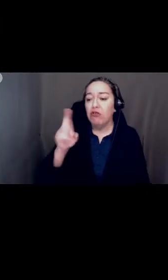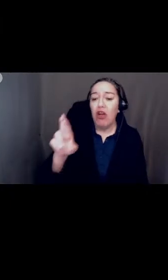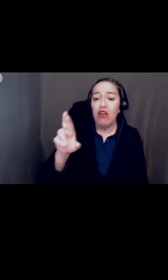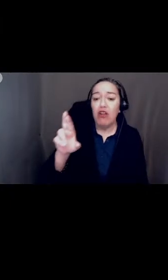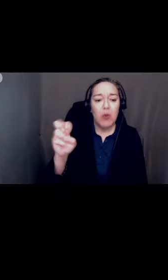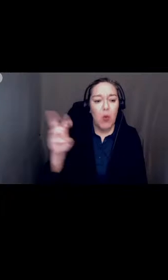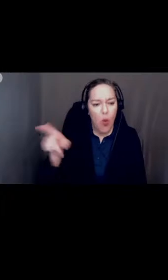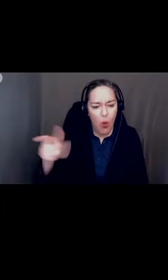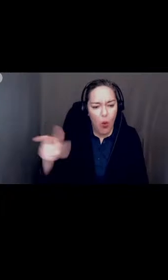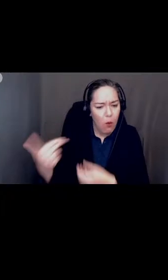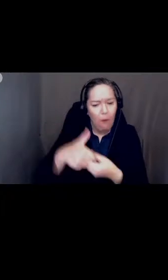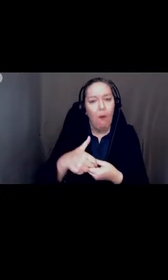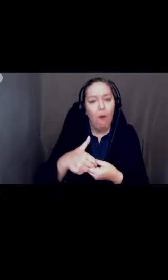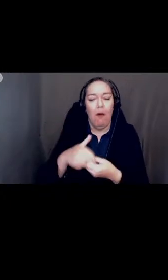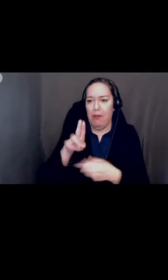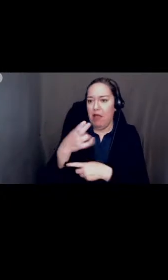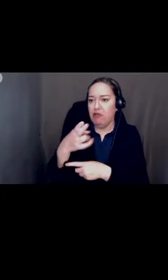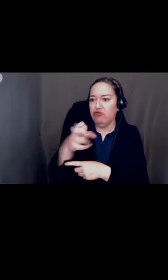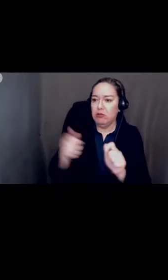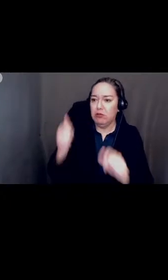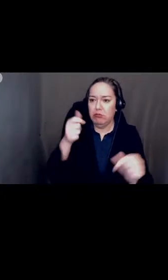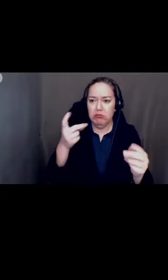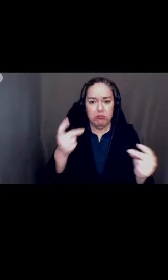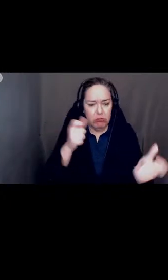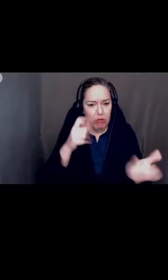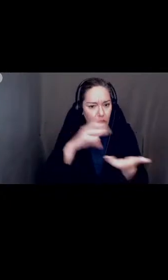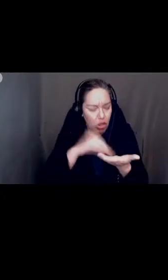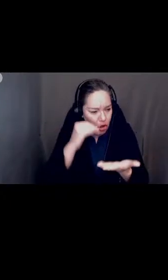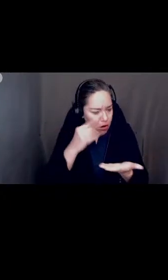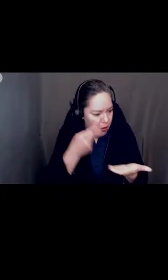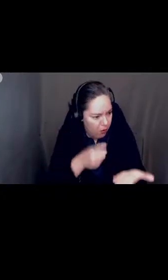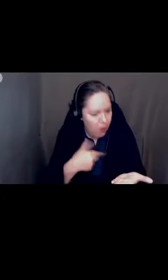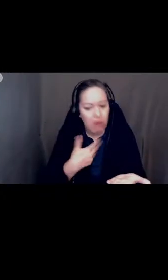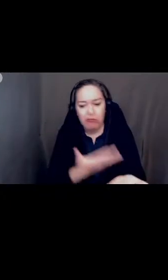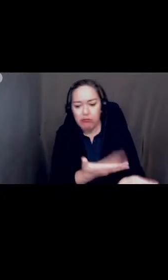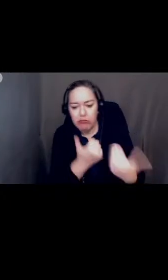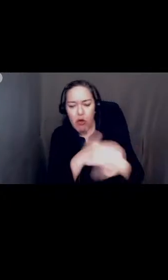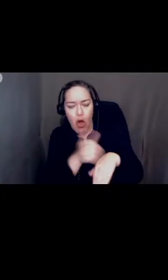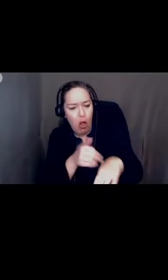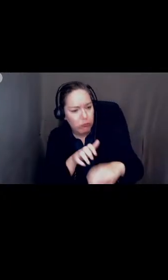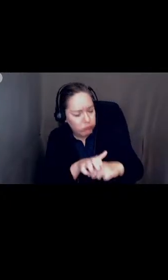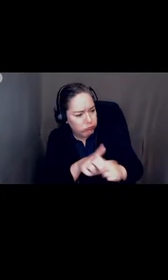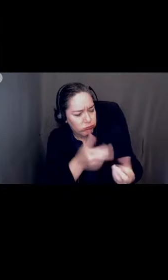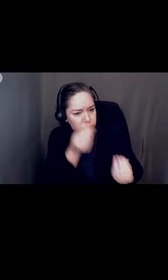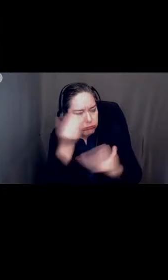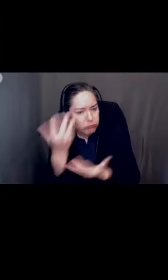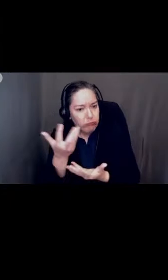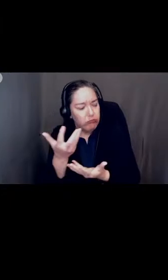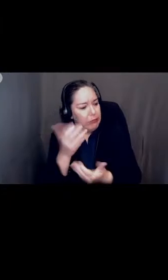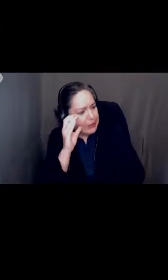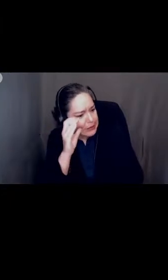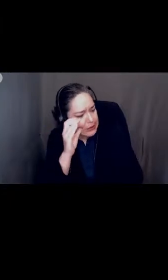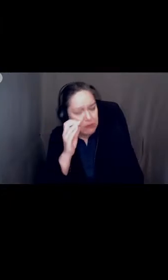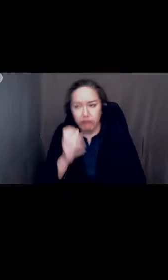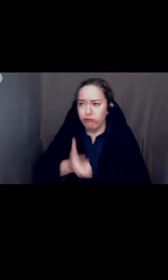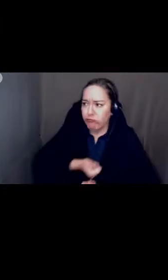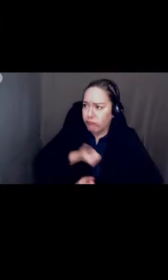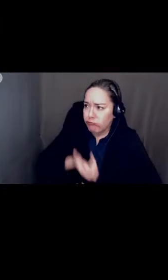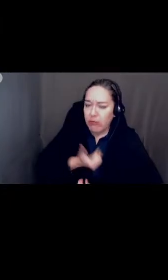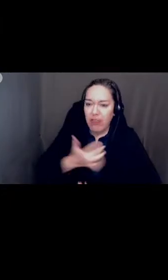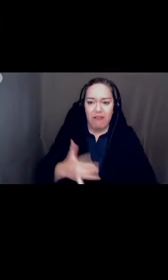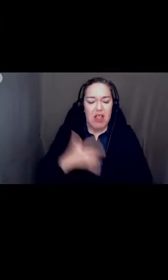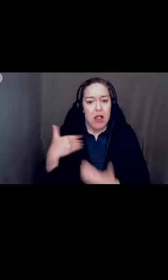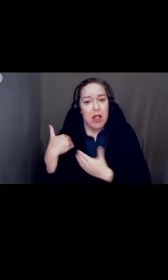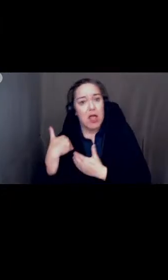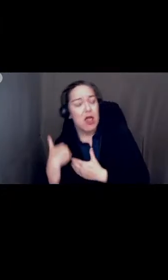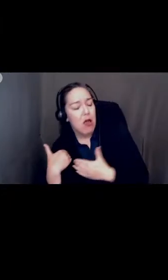she immediately heard about her case and called us in to listen to us after speaking to her we felt like a great weight was lifted from our